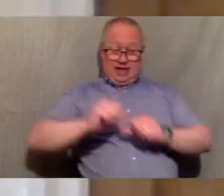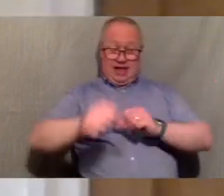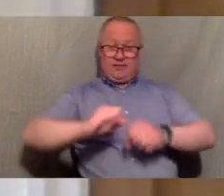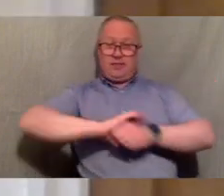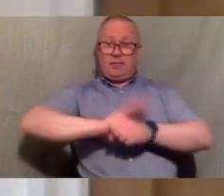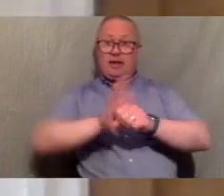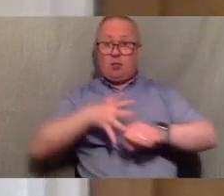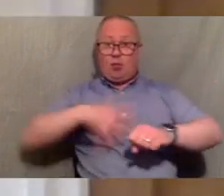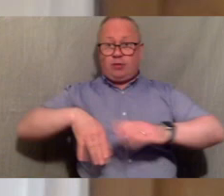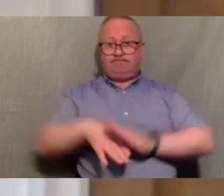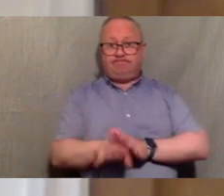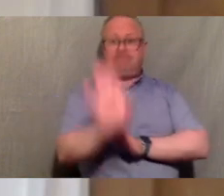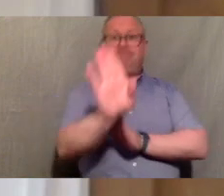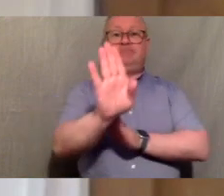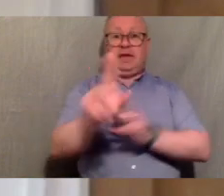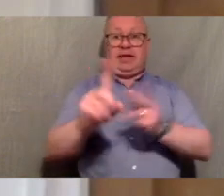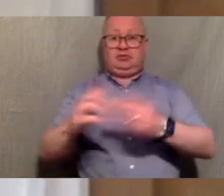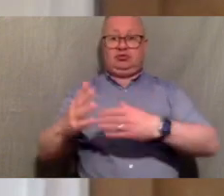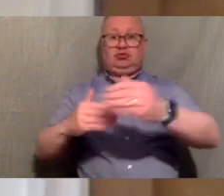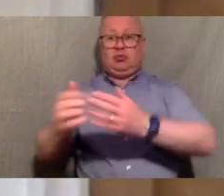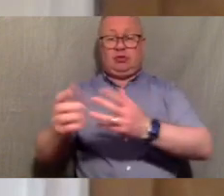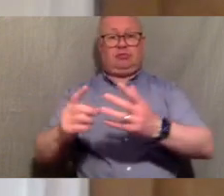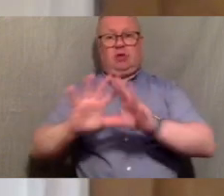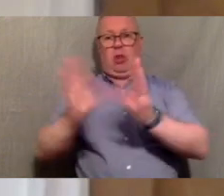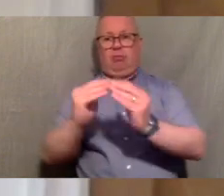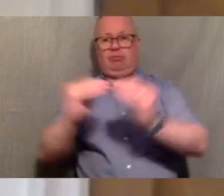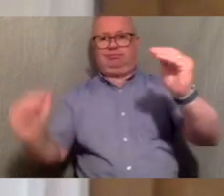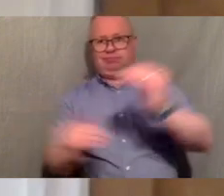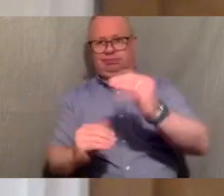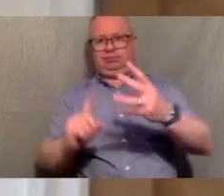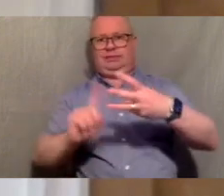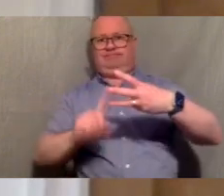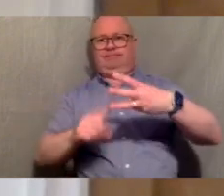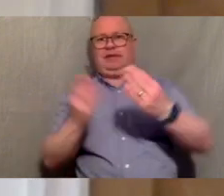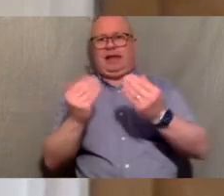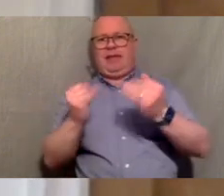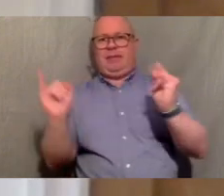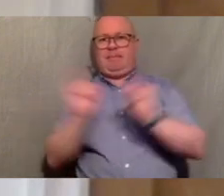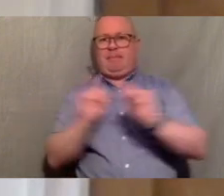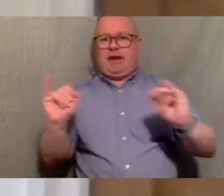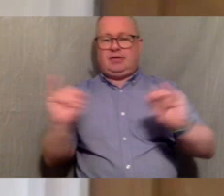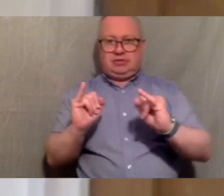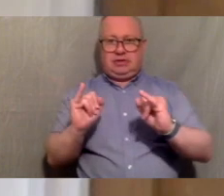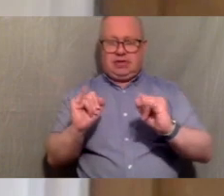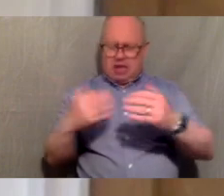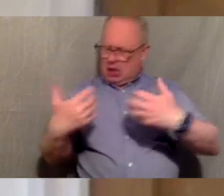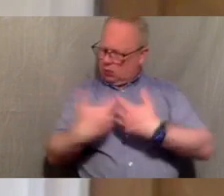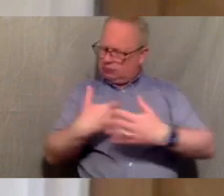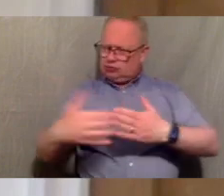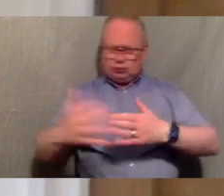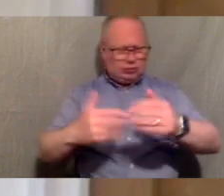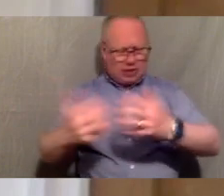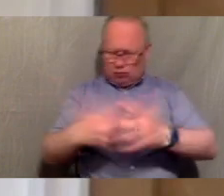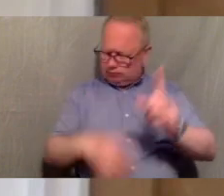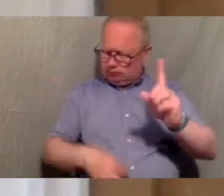and to address the other crises of global inequality and and the climate emergency we have to do it in the knowledge of our global interconnectedness